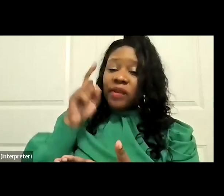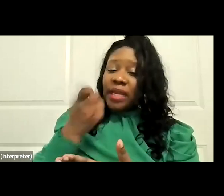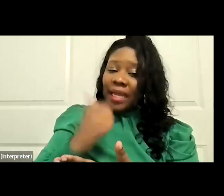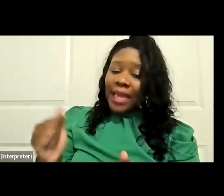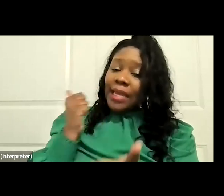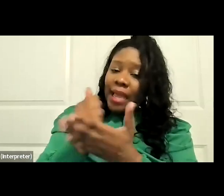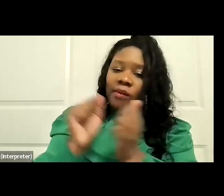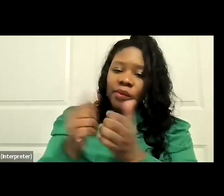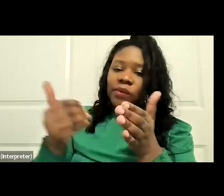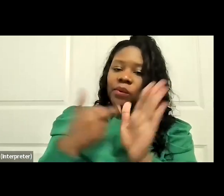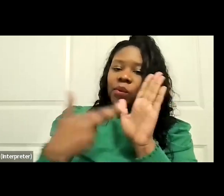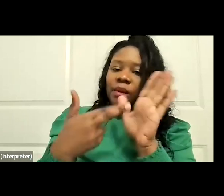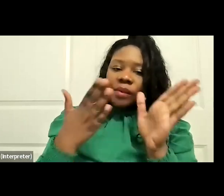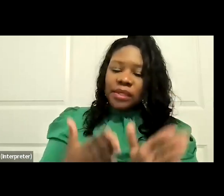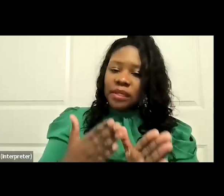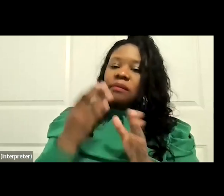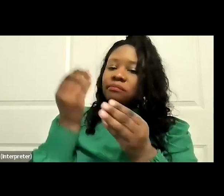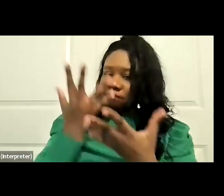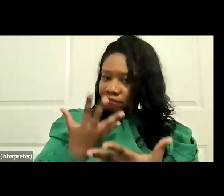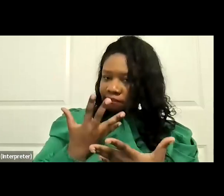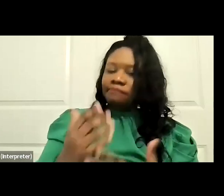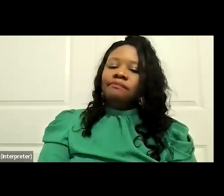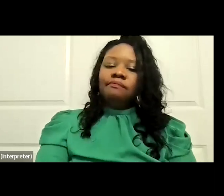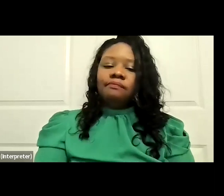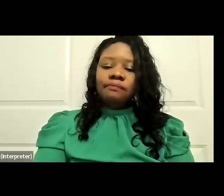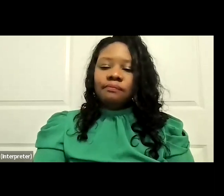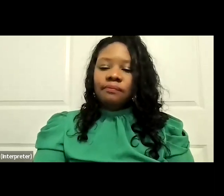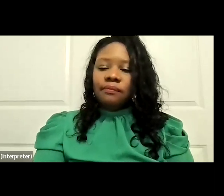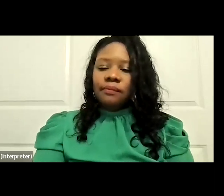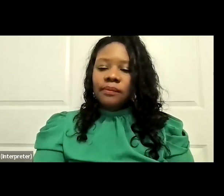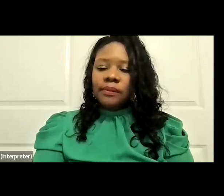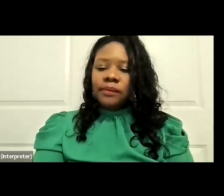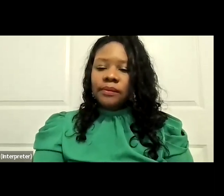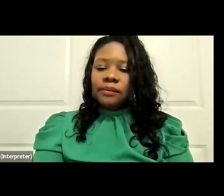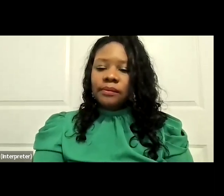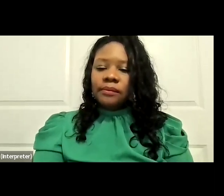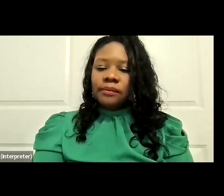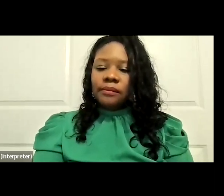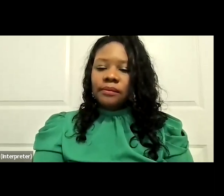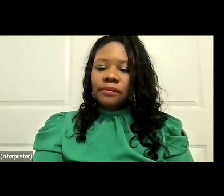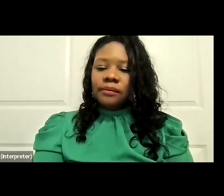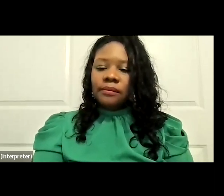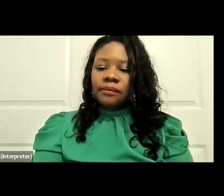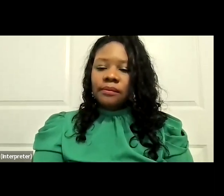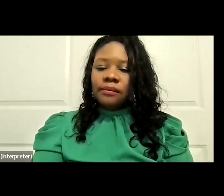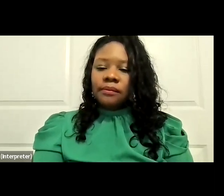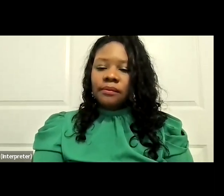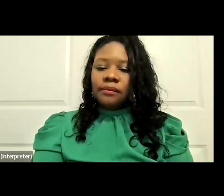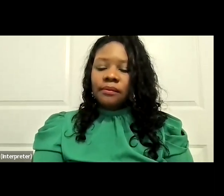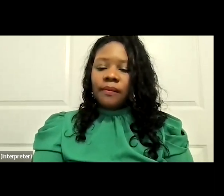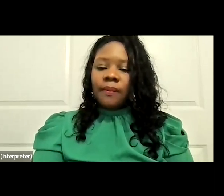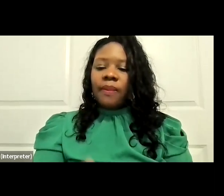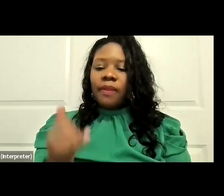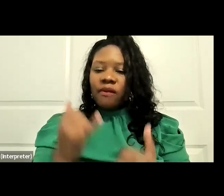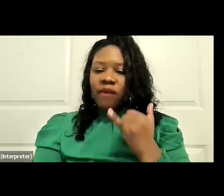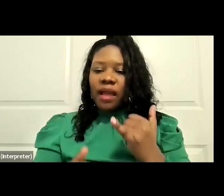representative, Siskomani, let me know. And then finally, I will come to the implications of all of this for the arts, because